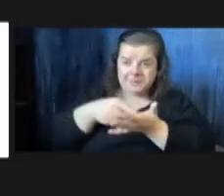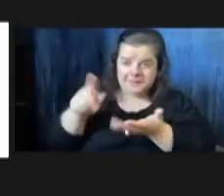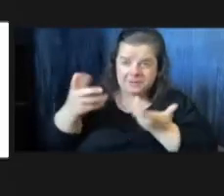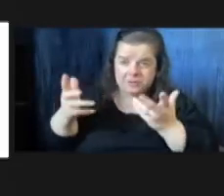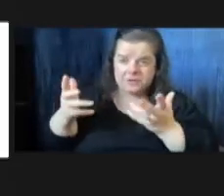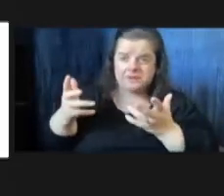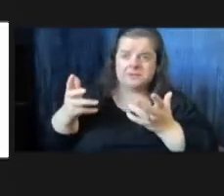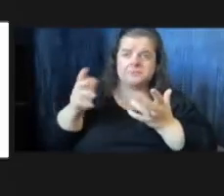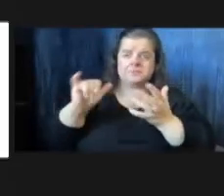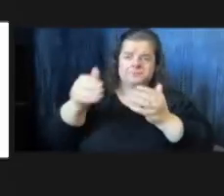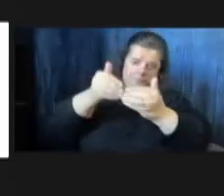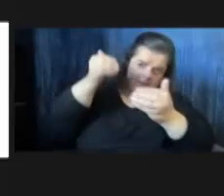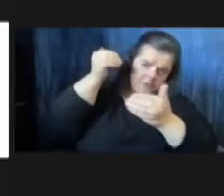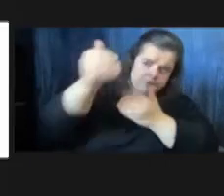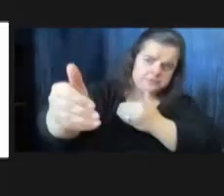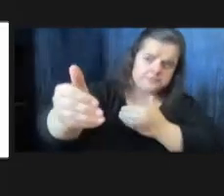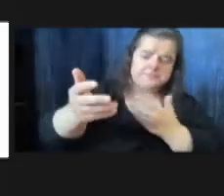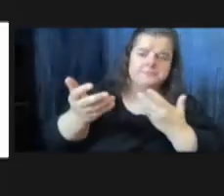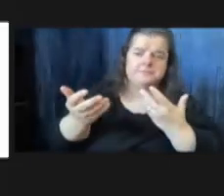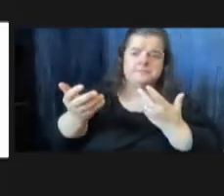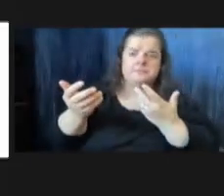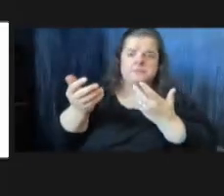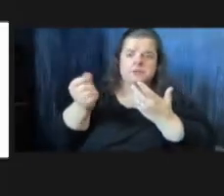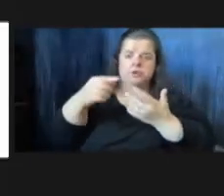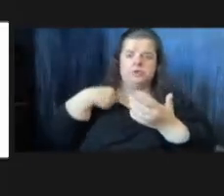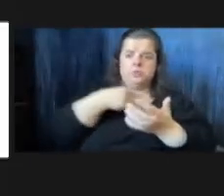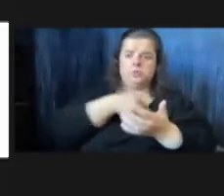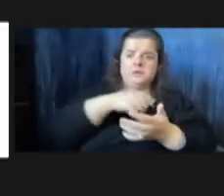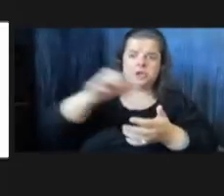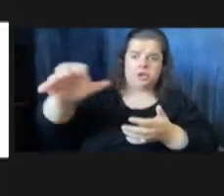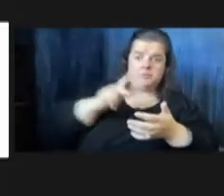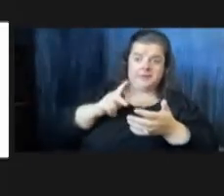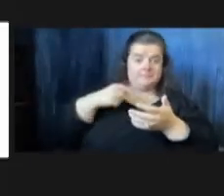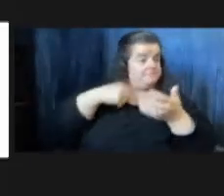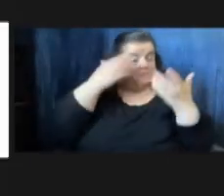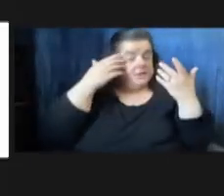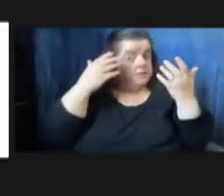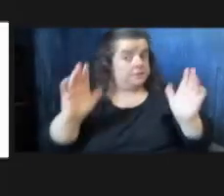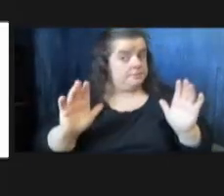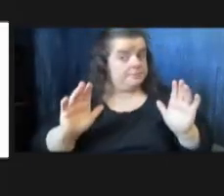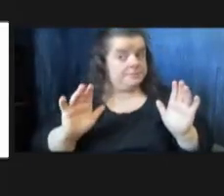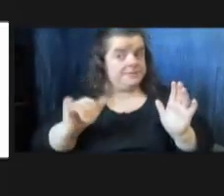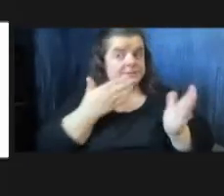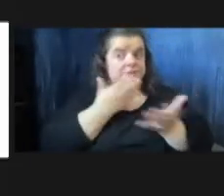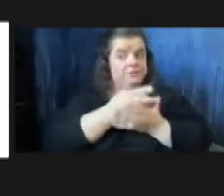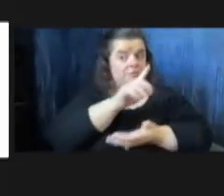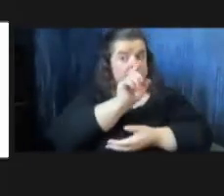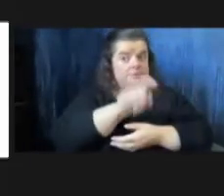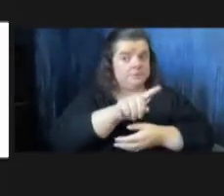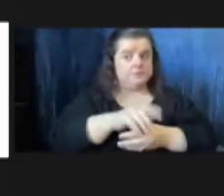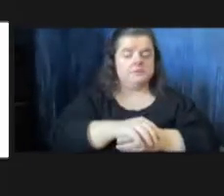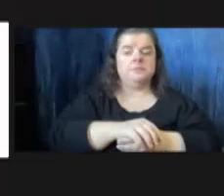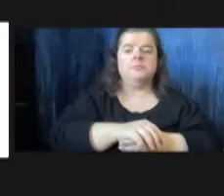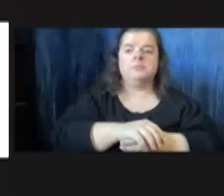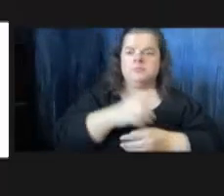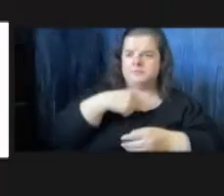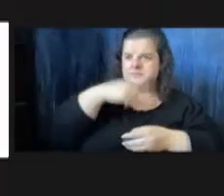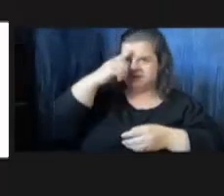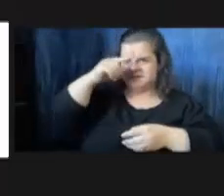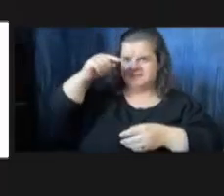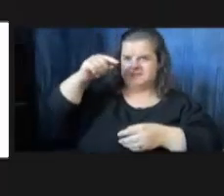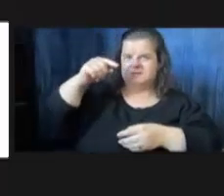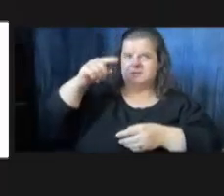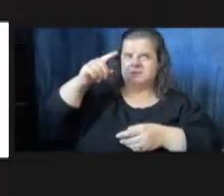forward or is that do we go back i don't know if it'll be retroactive that's a really great question i don't think they're down to 13 now not 26.